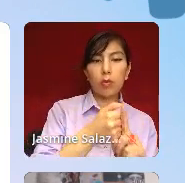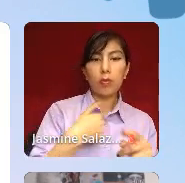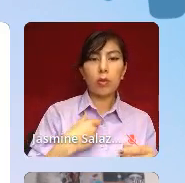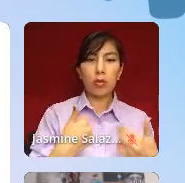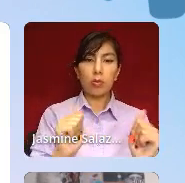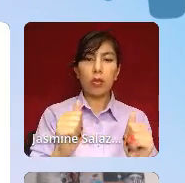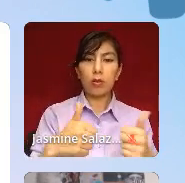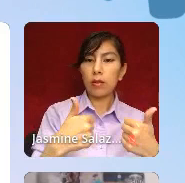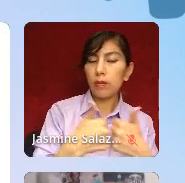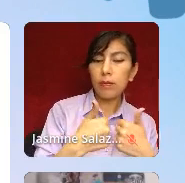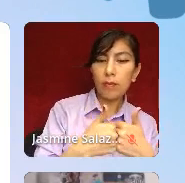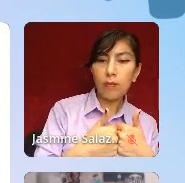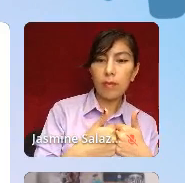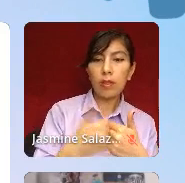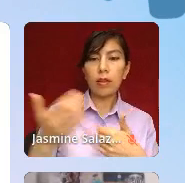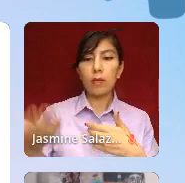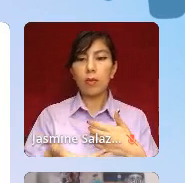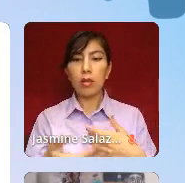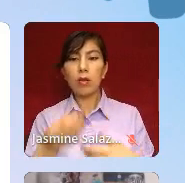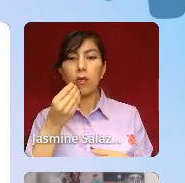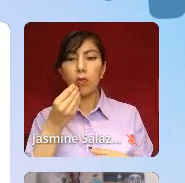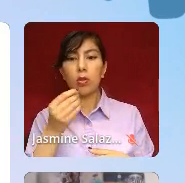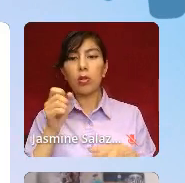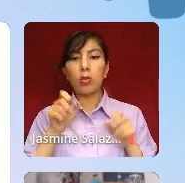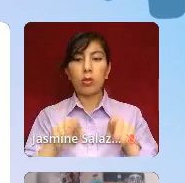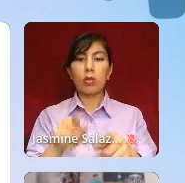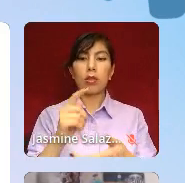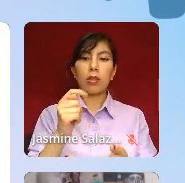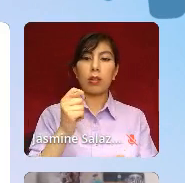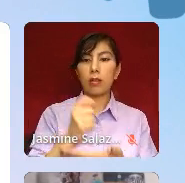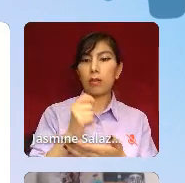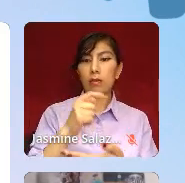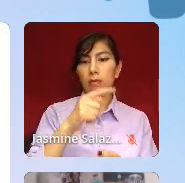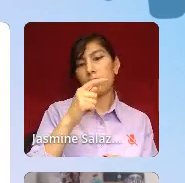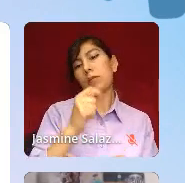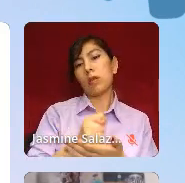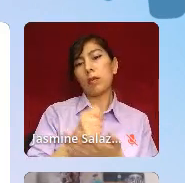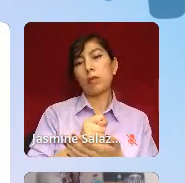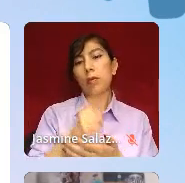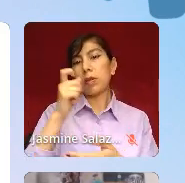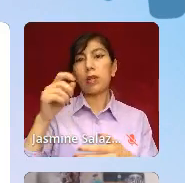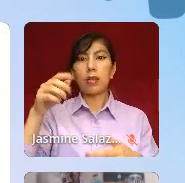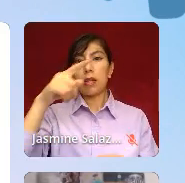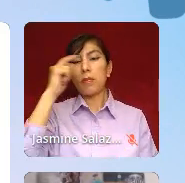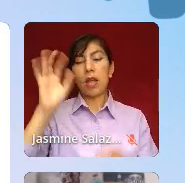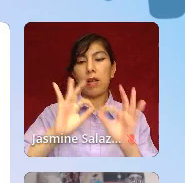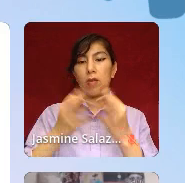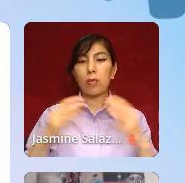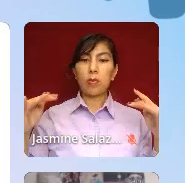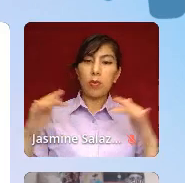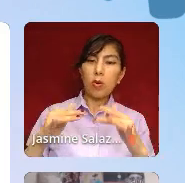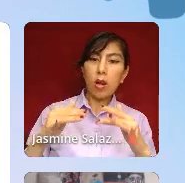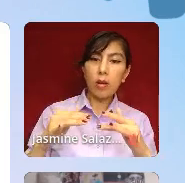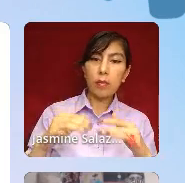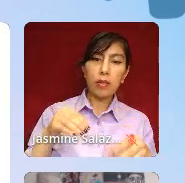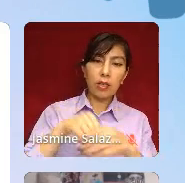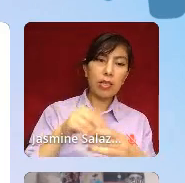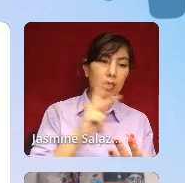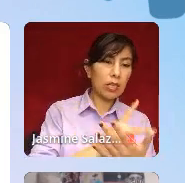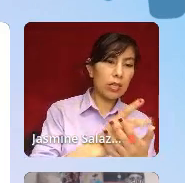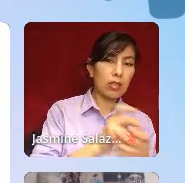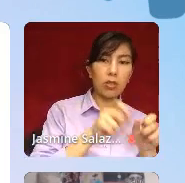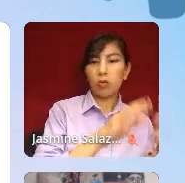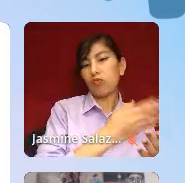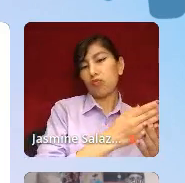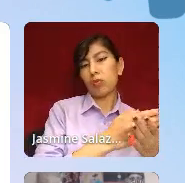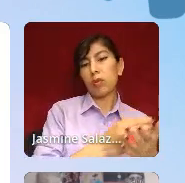ladders, bringing in food into therapy sessions because Black families when we congregate, it's in the kitchen while we're cooking and using less